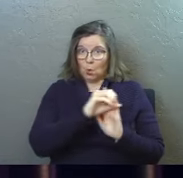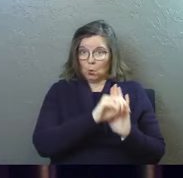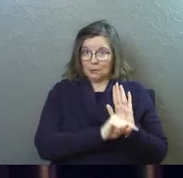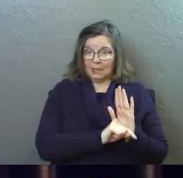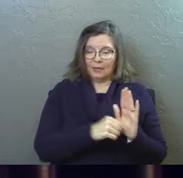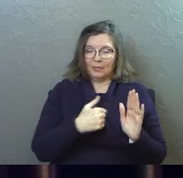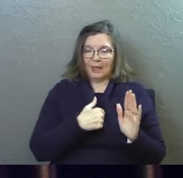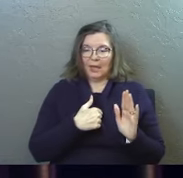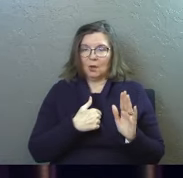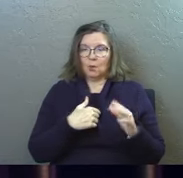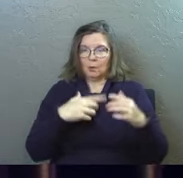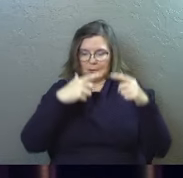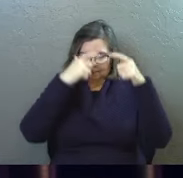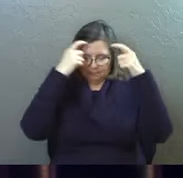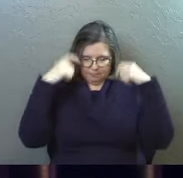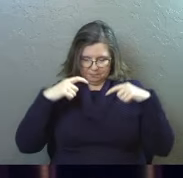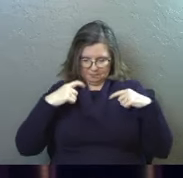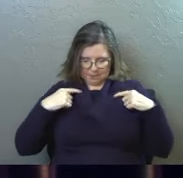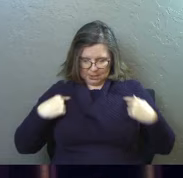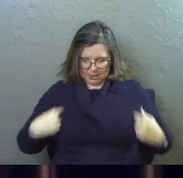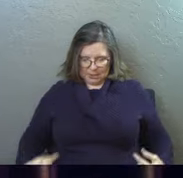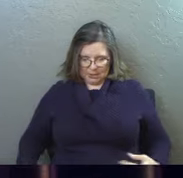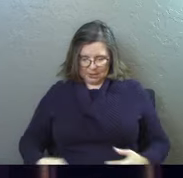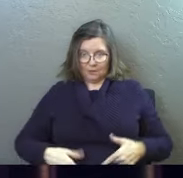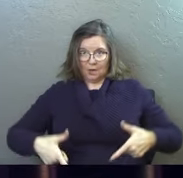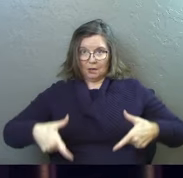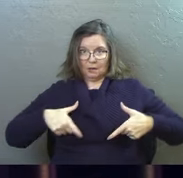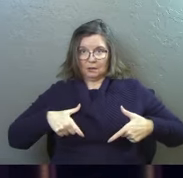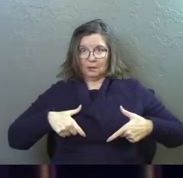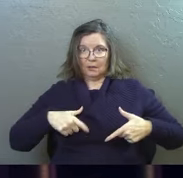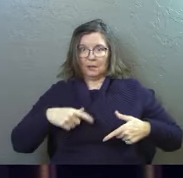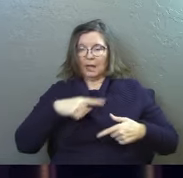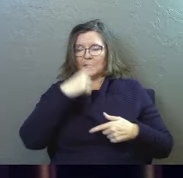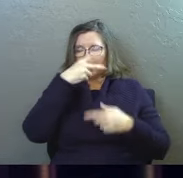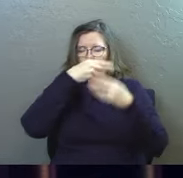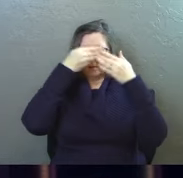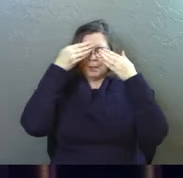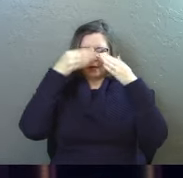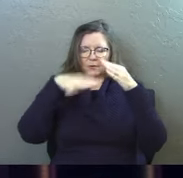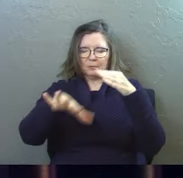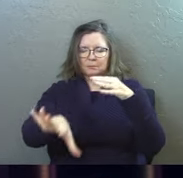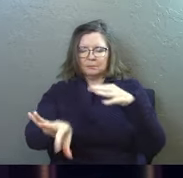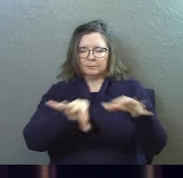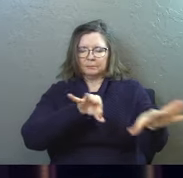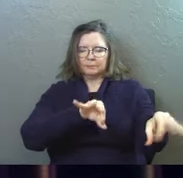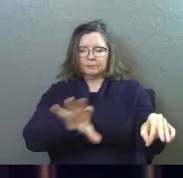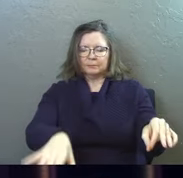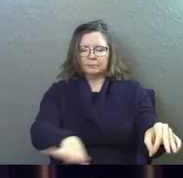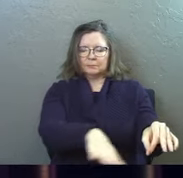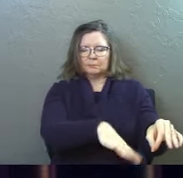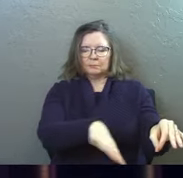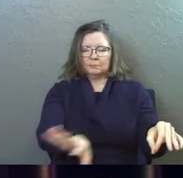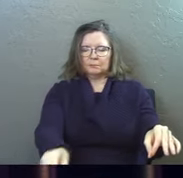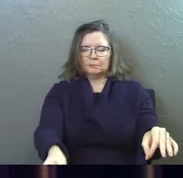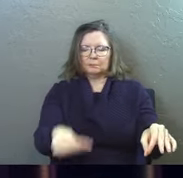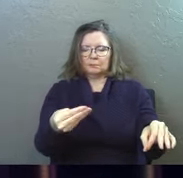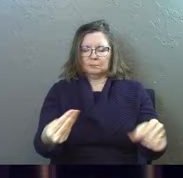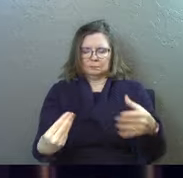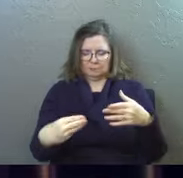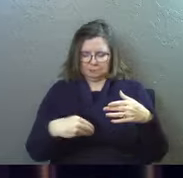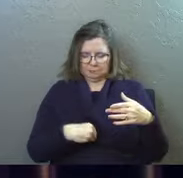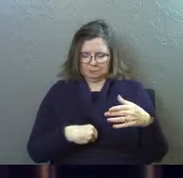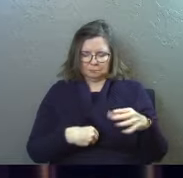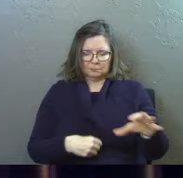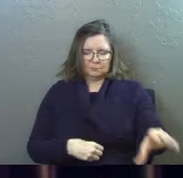have a device that would go on the high priest ephod and they would blindfold themselves and go and they would select a device off of that that would